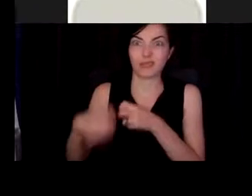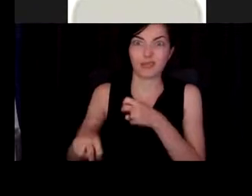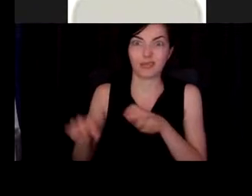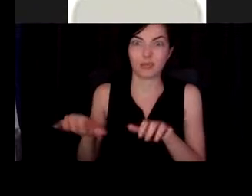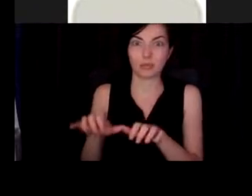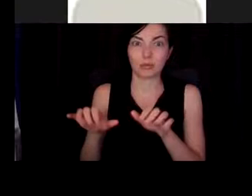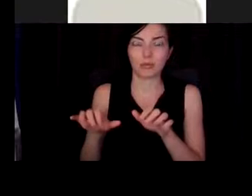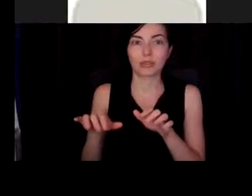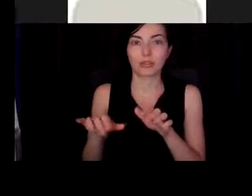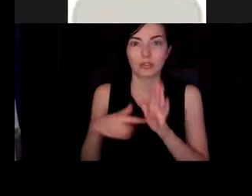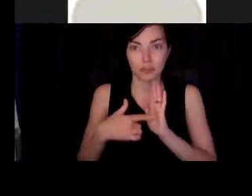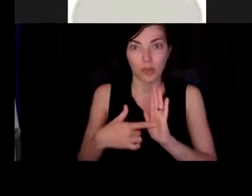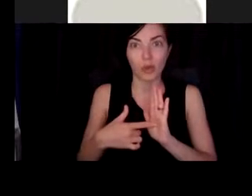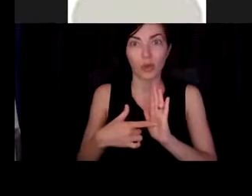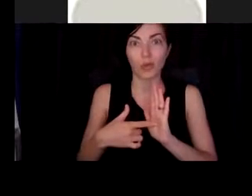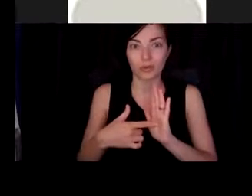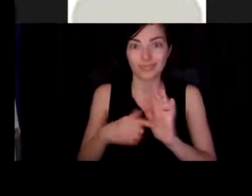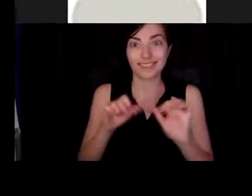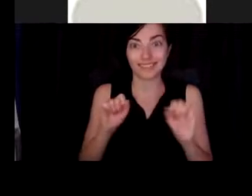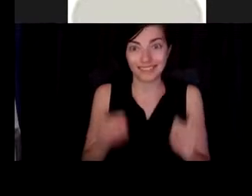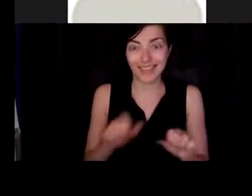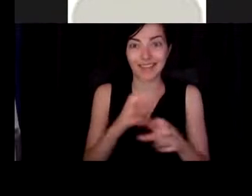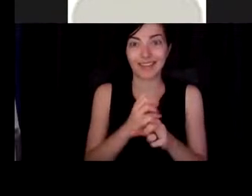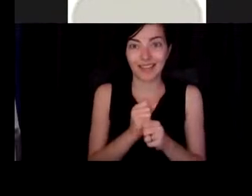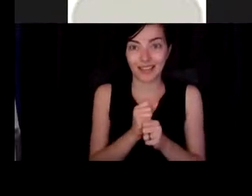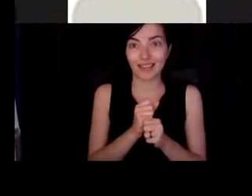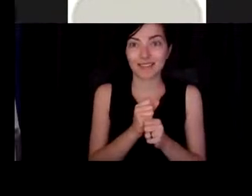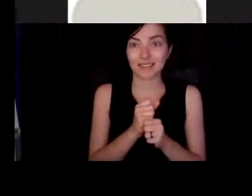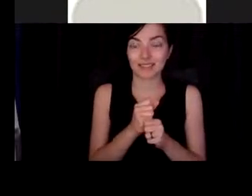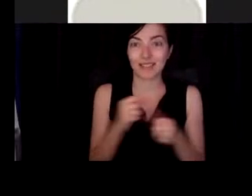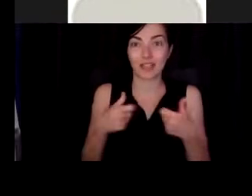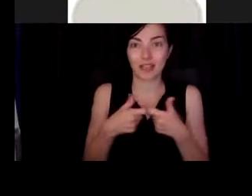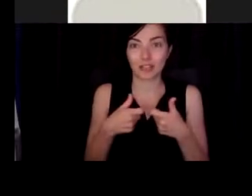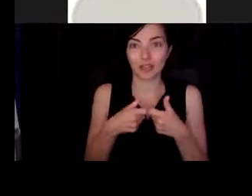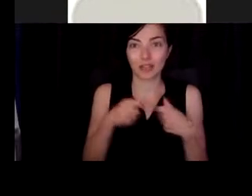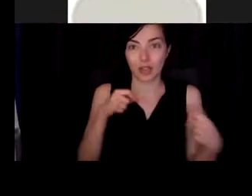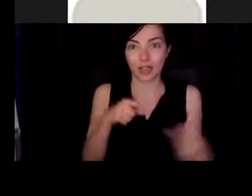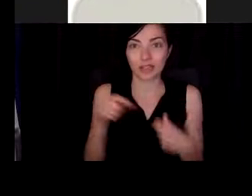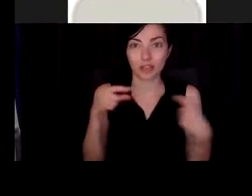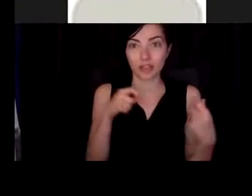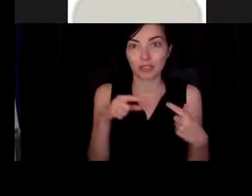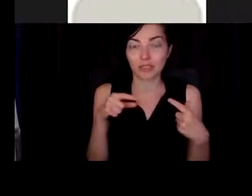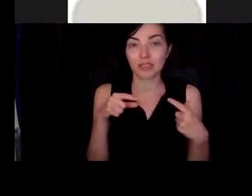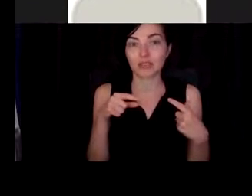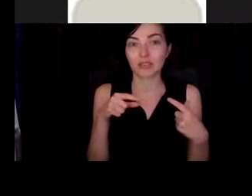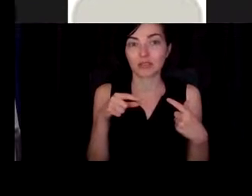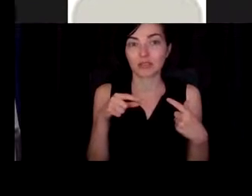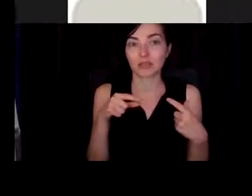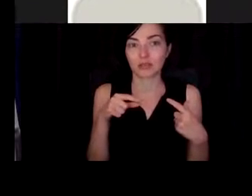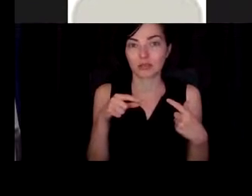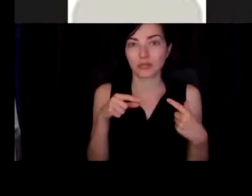showed that, yeah, you know, can actually get electrical conduction across the membrane